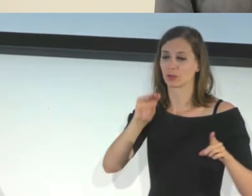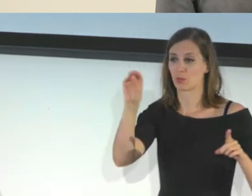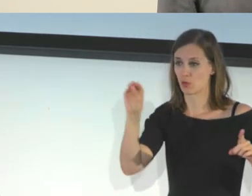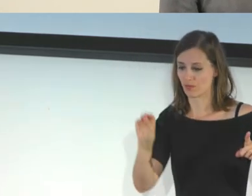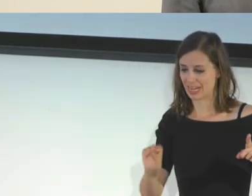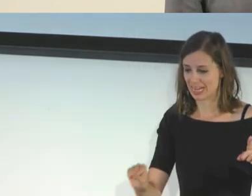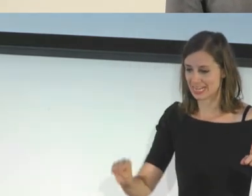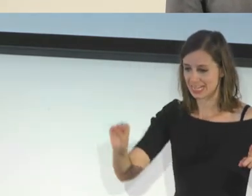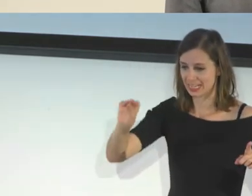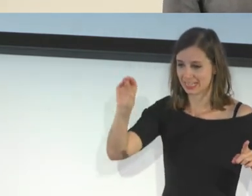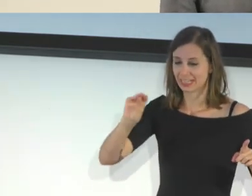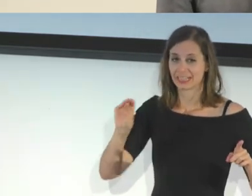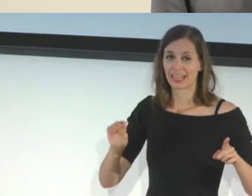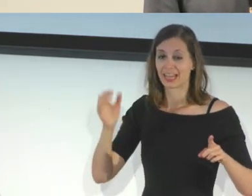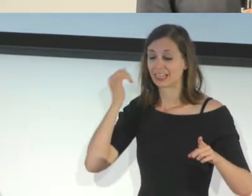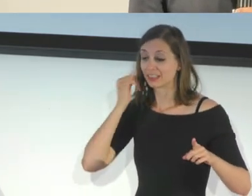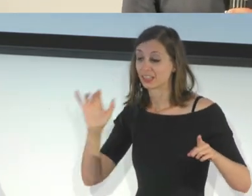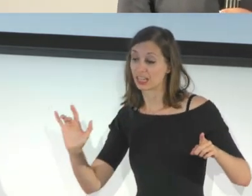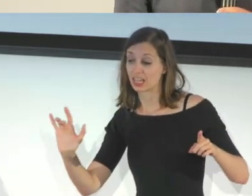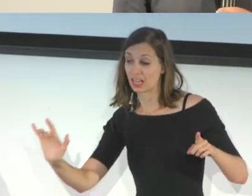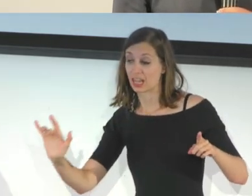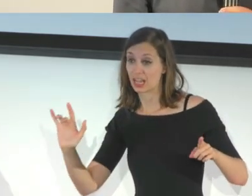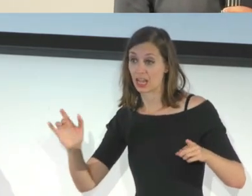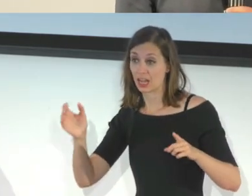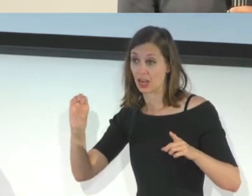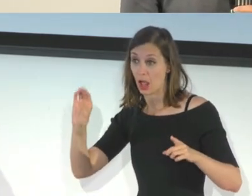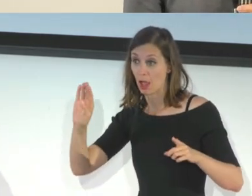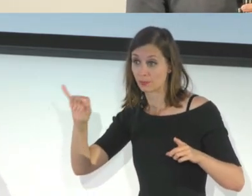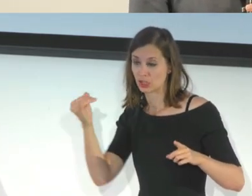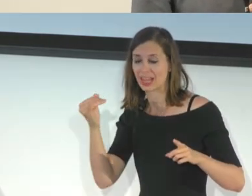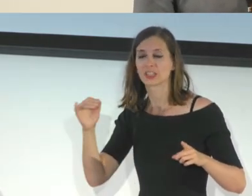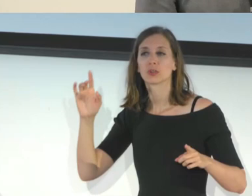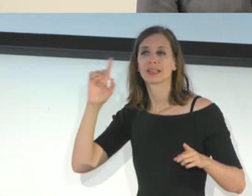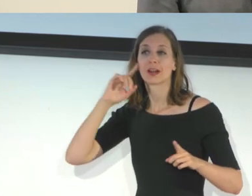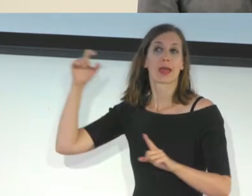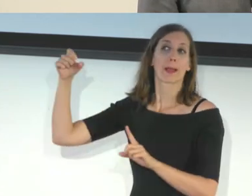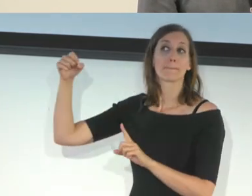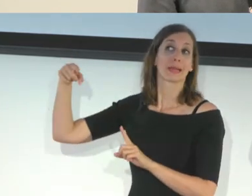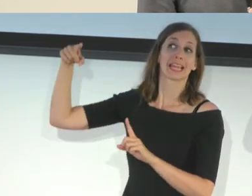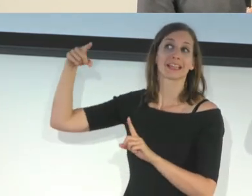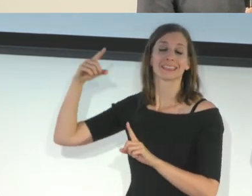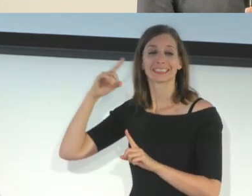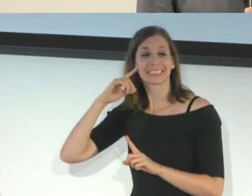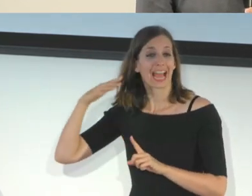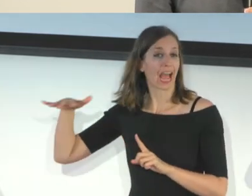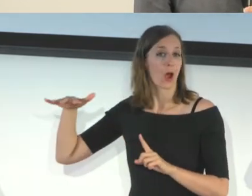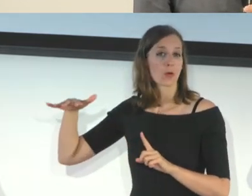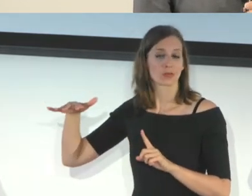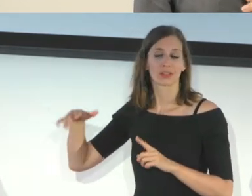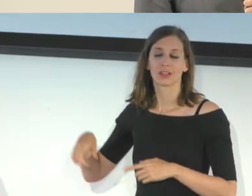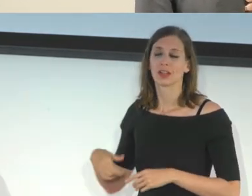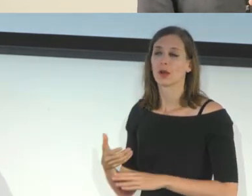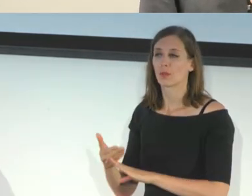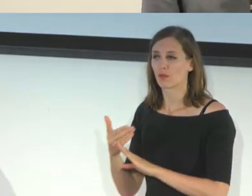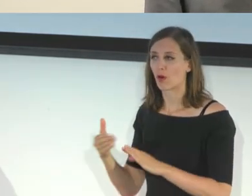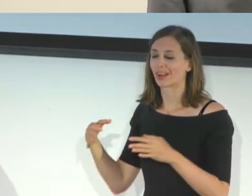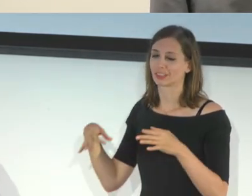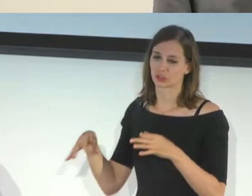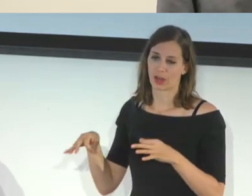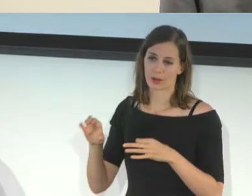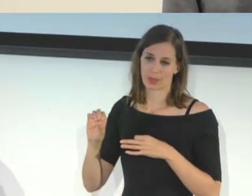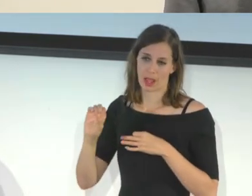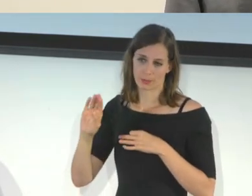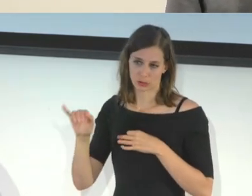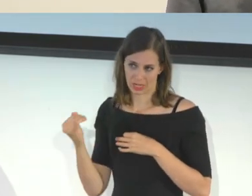those objects in the image. There was kind of like a pinging sound as well before it told him what the object was. And